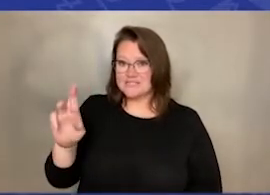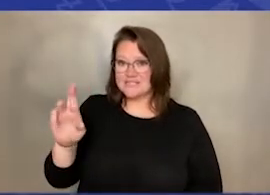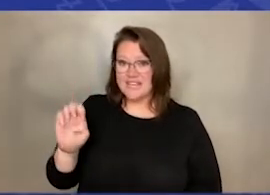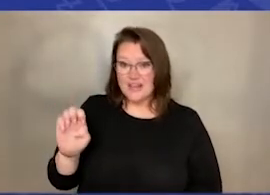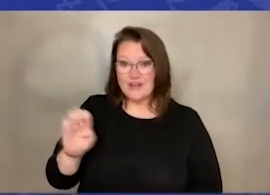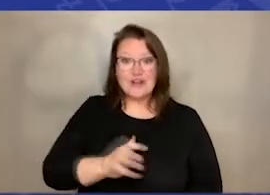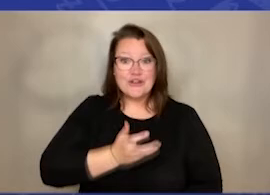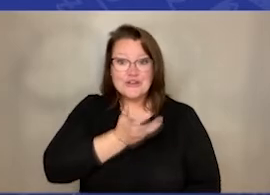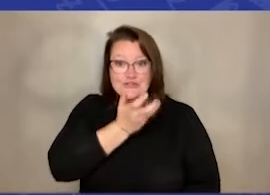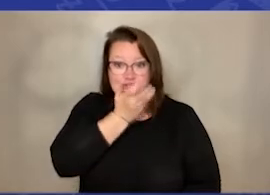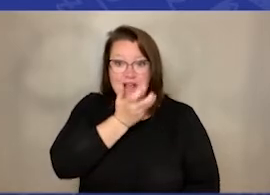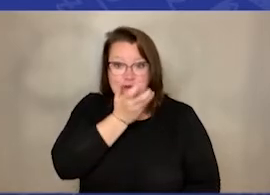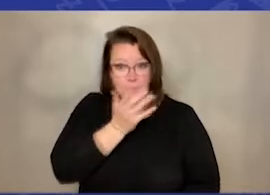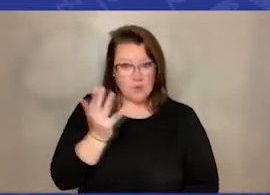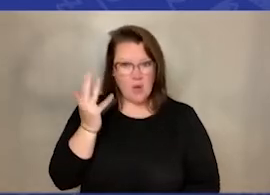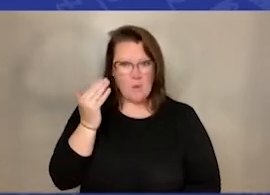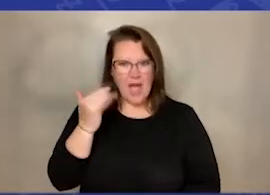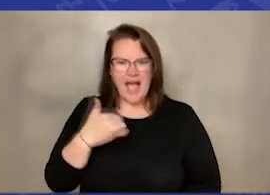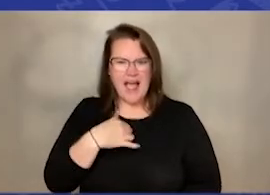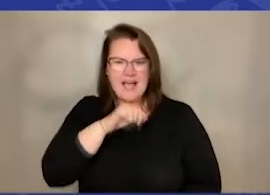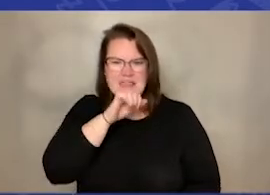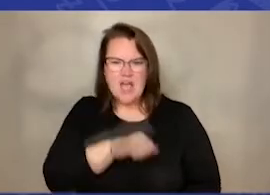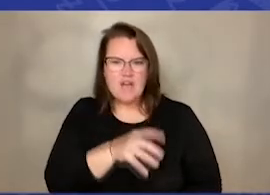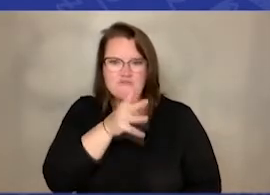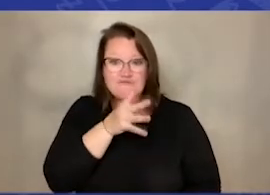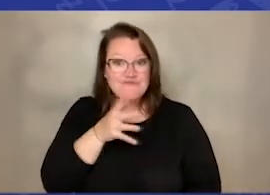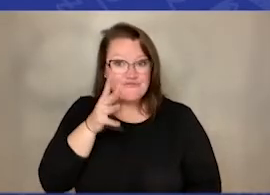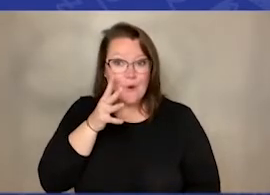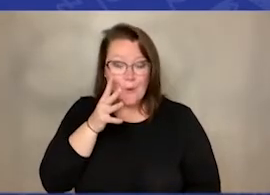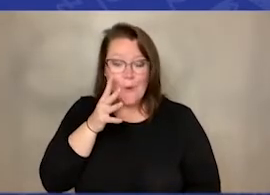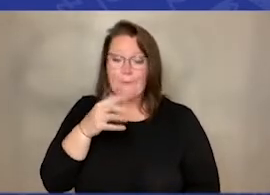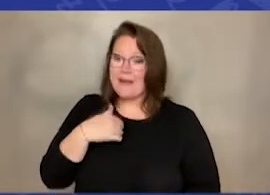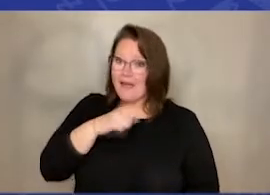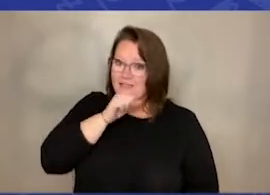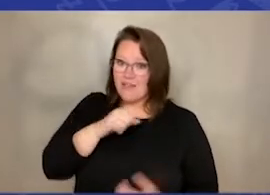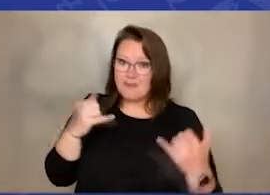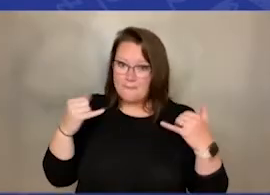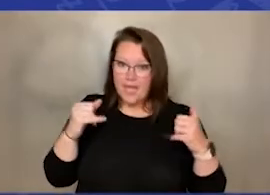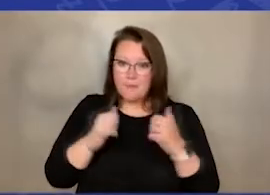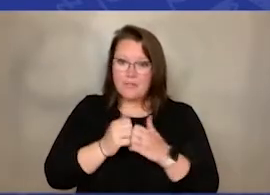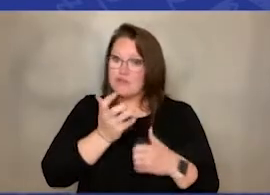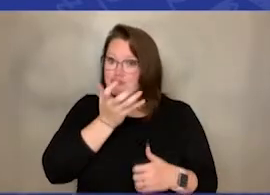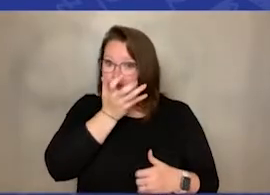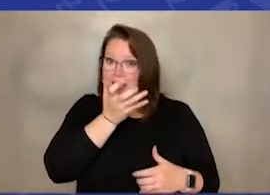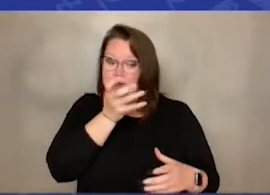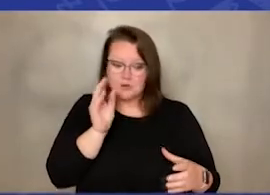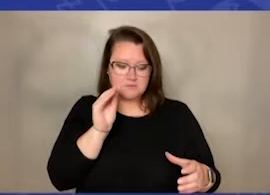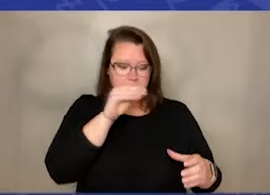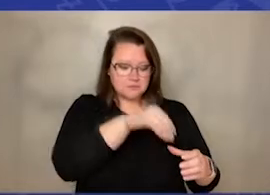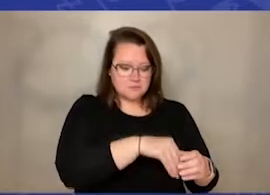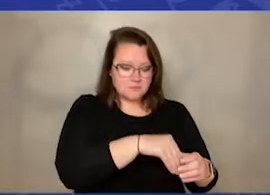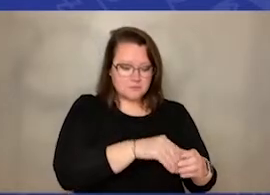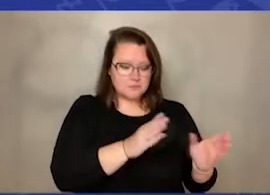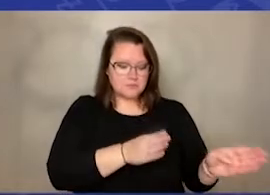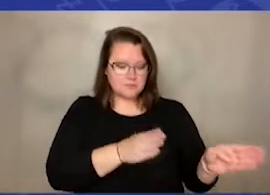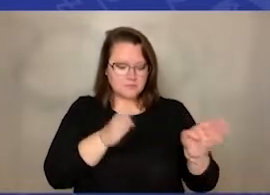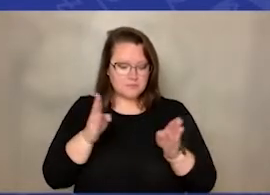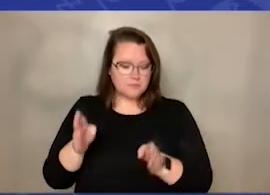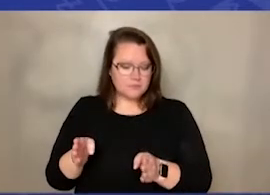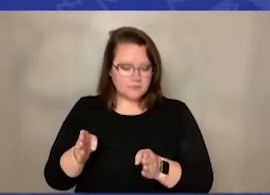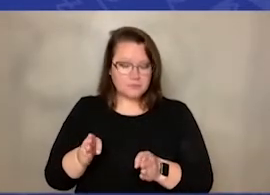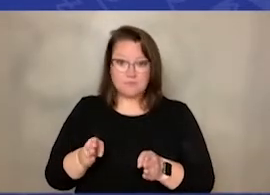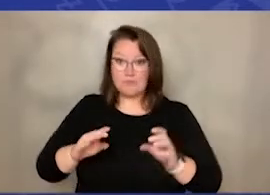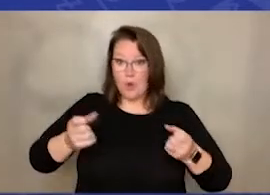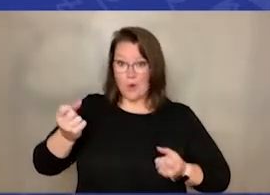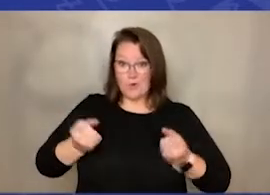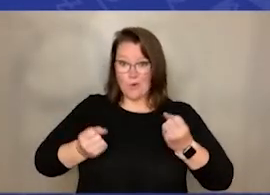farming and I love playing with John Deere tractors. We'll put this in. Next we have a Corvette. I